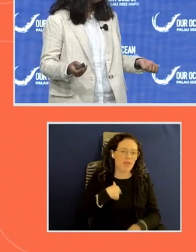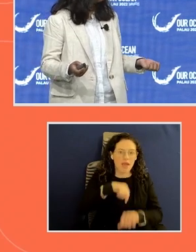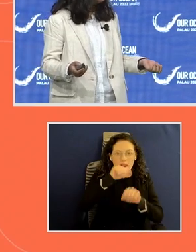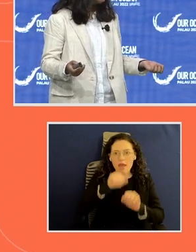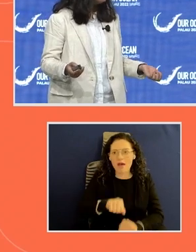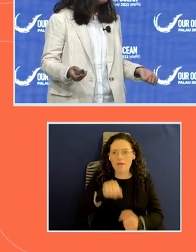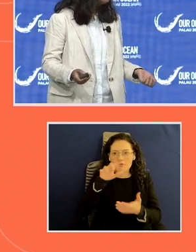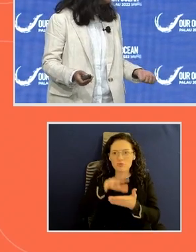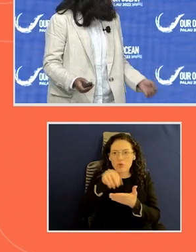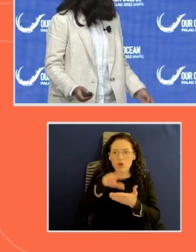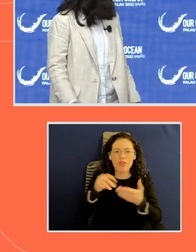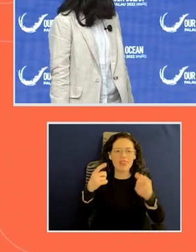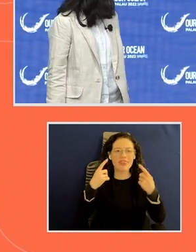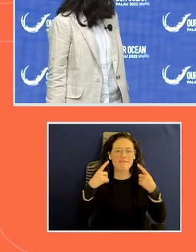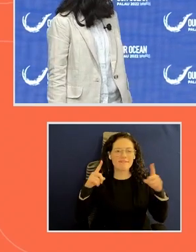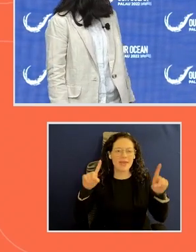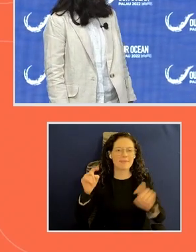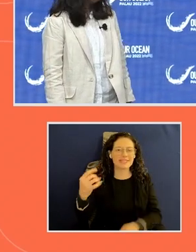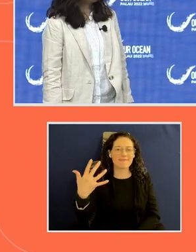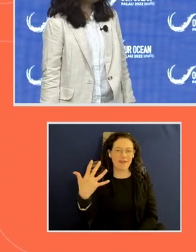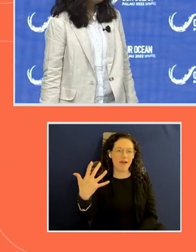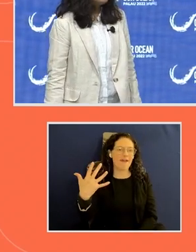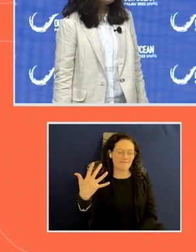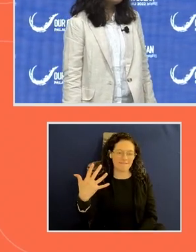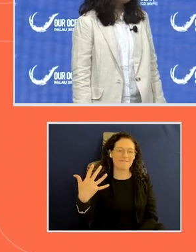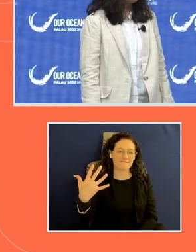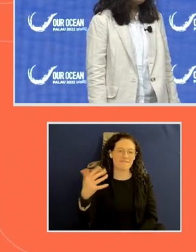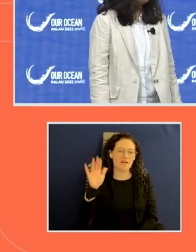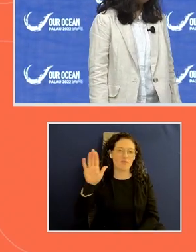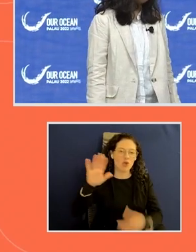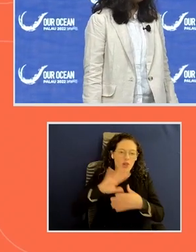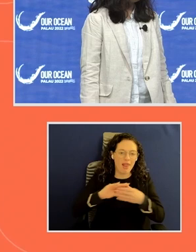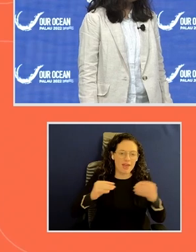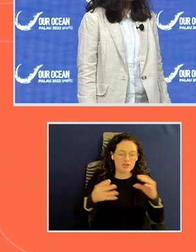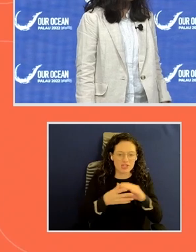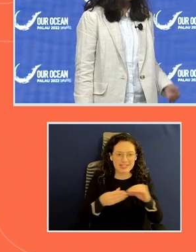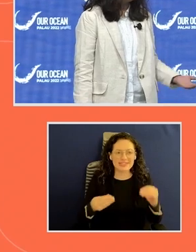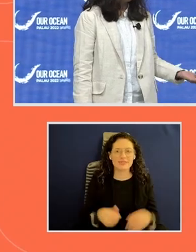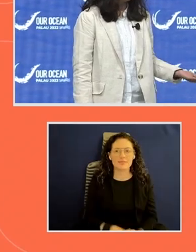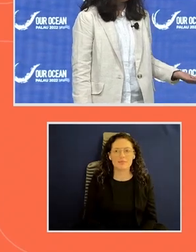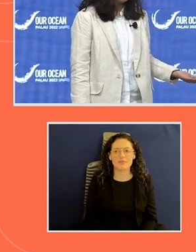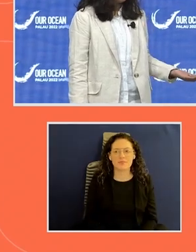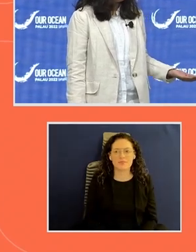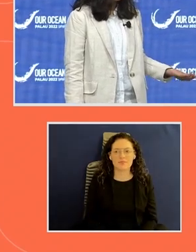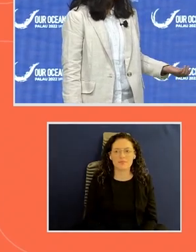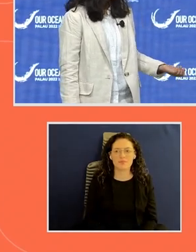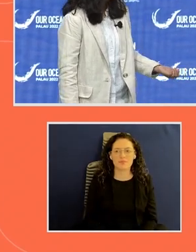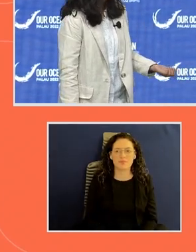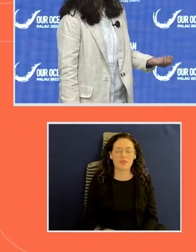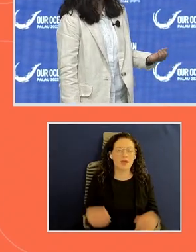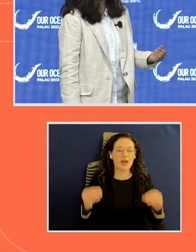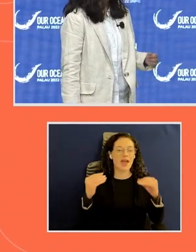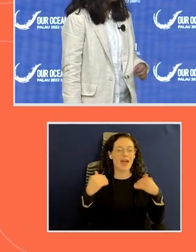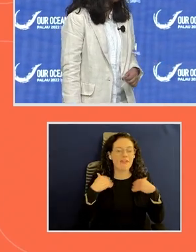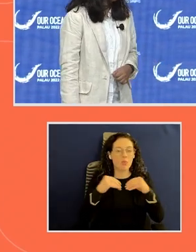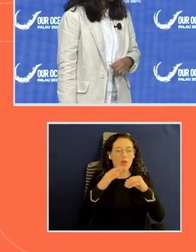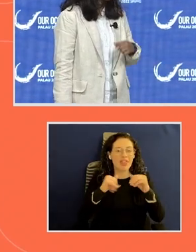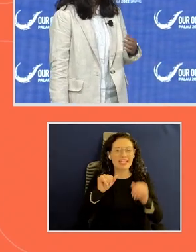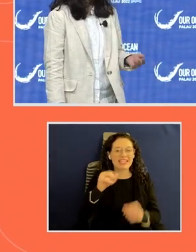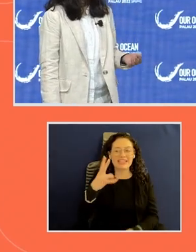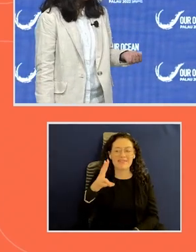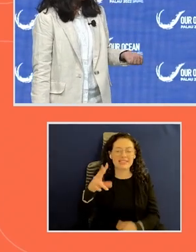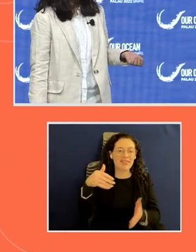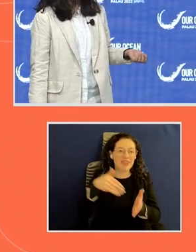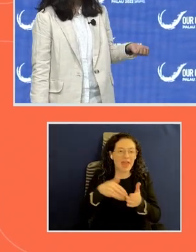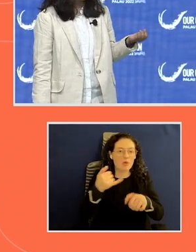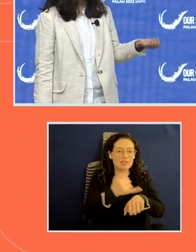of Enid Blyton's books. Living in a country that has more than 17,000 islands, I was particularly